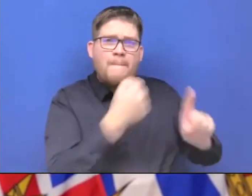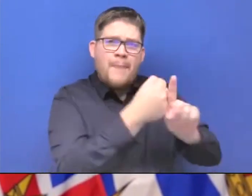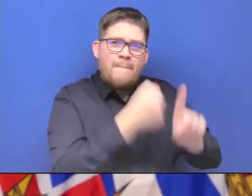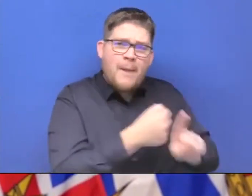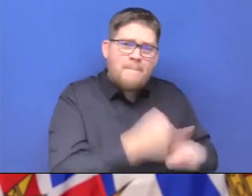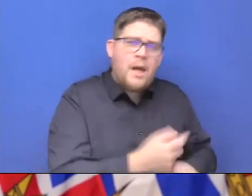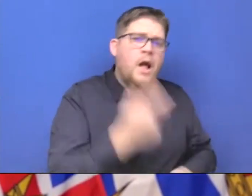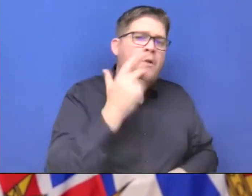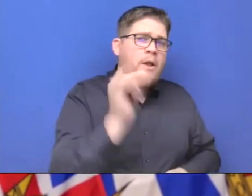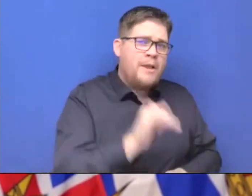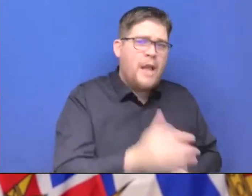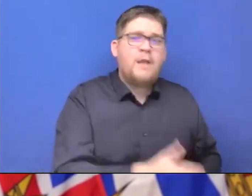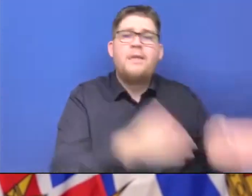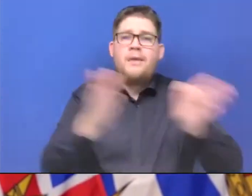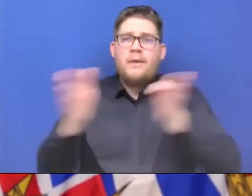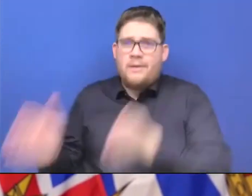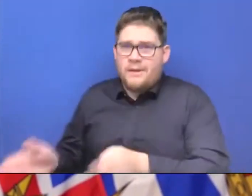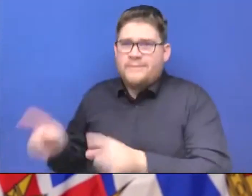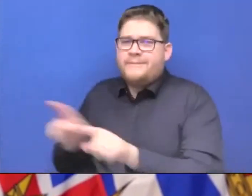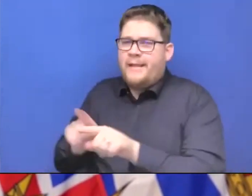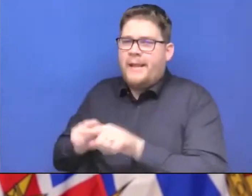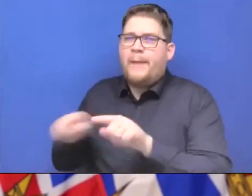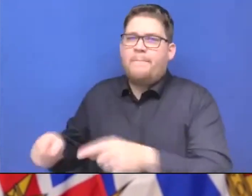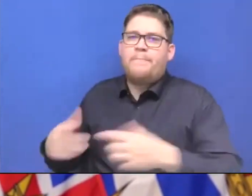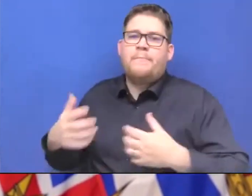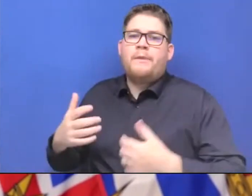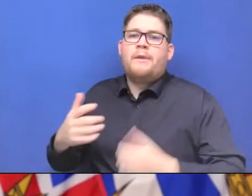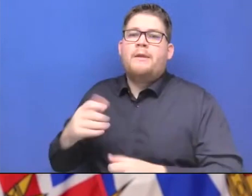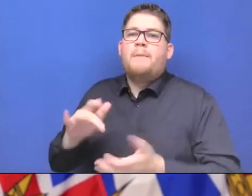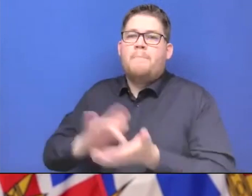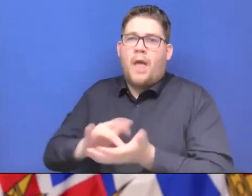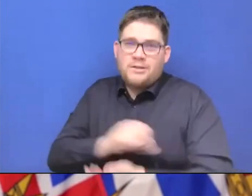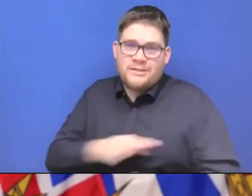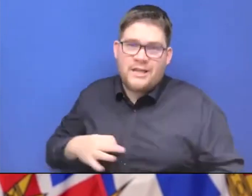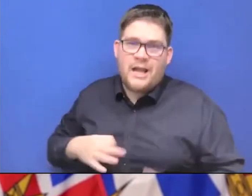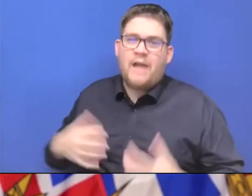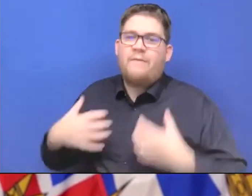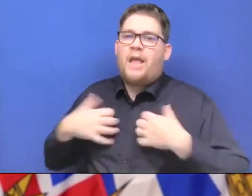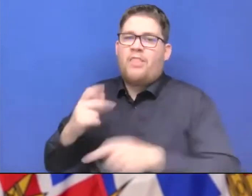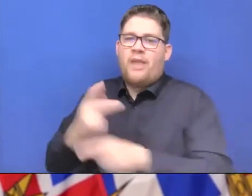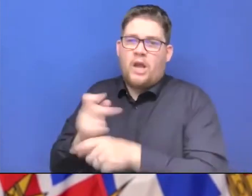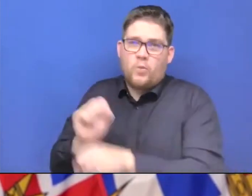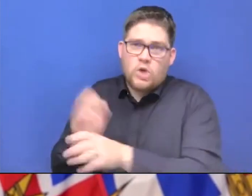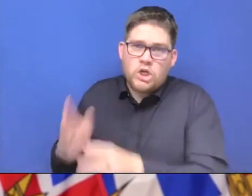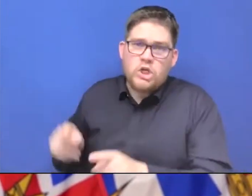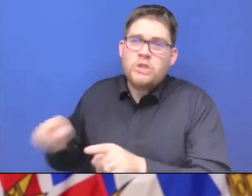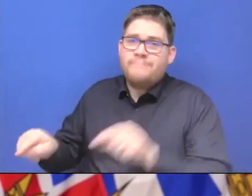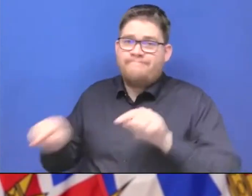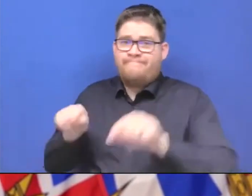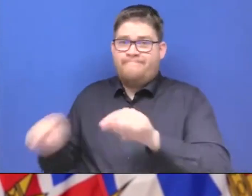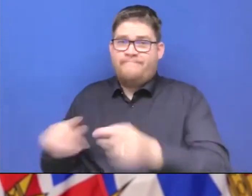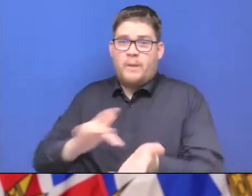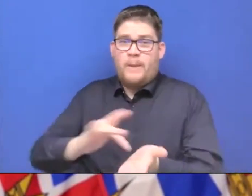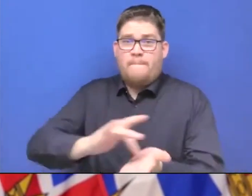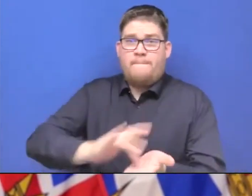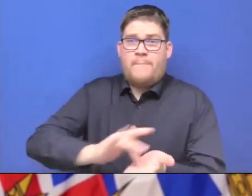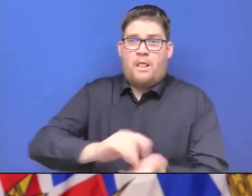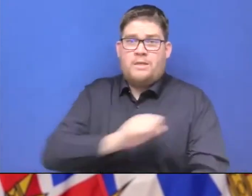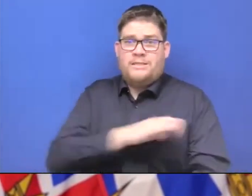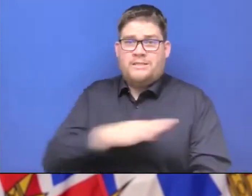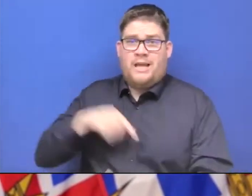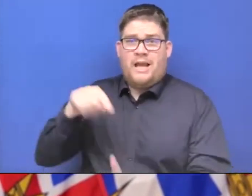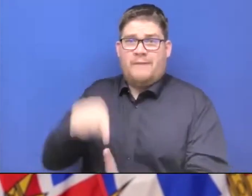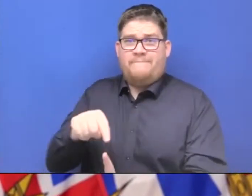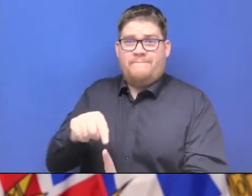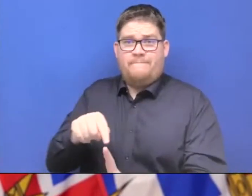and on health care worker staff, medical staff. But really, the difference between the two, they're both really on 97